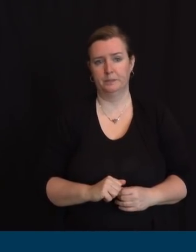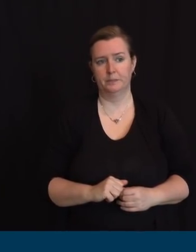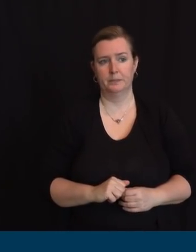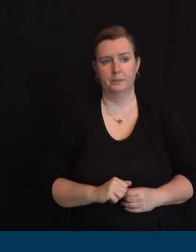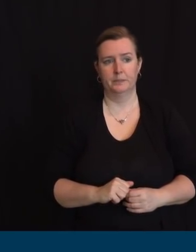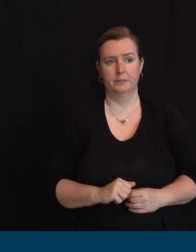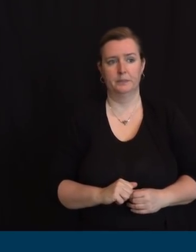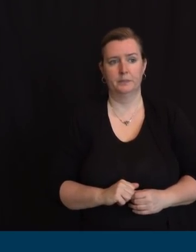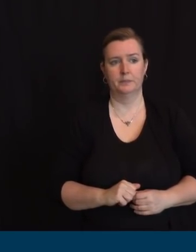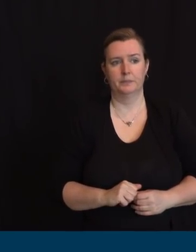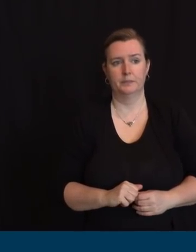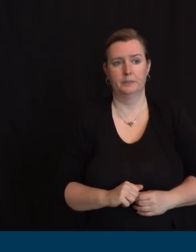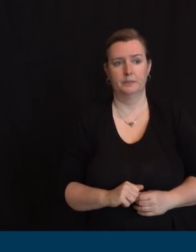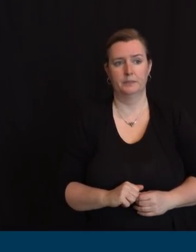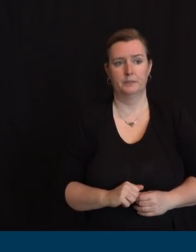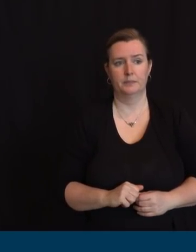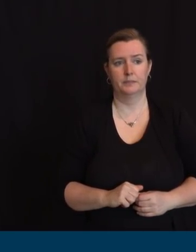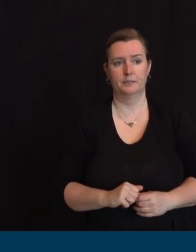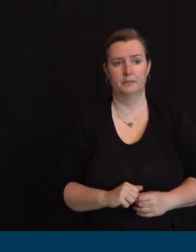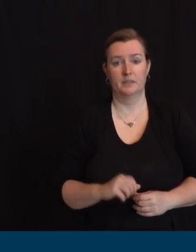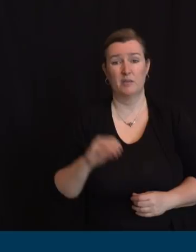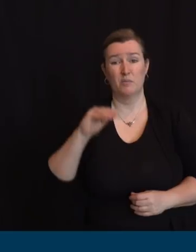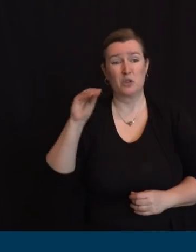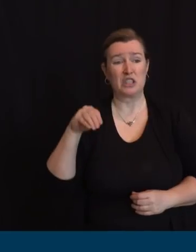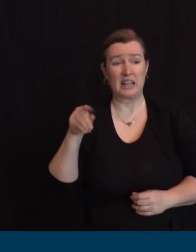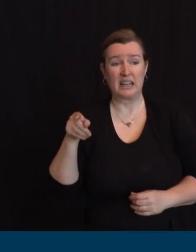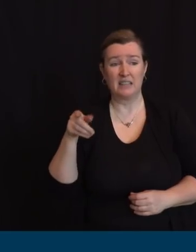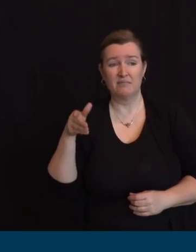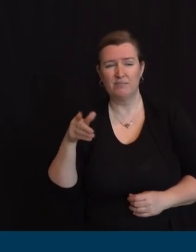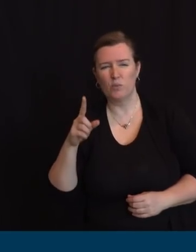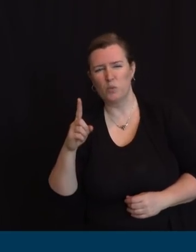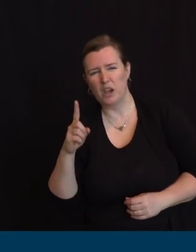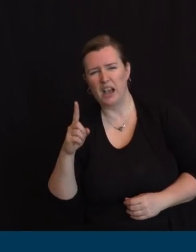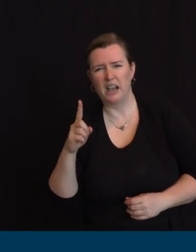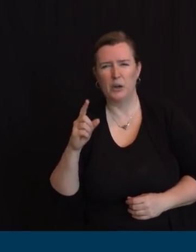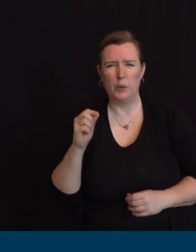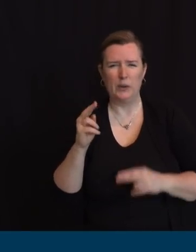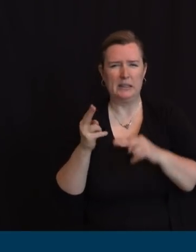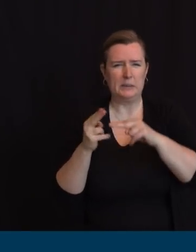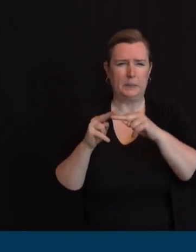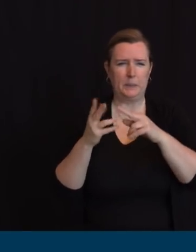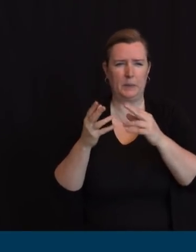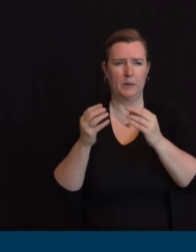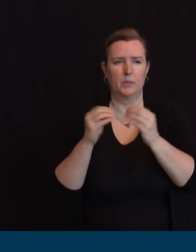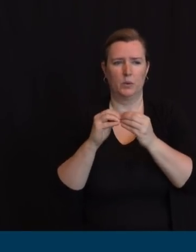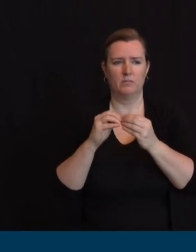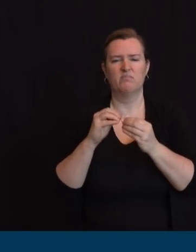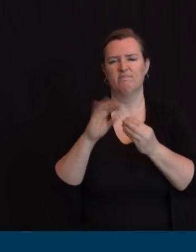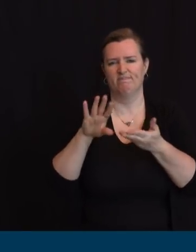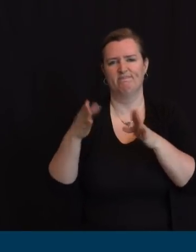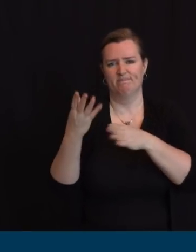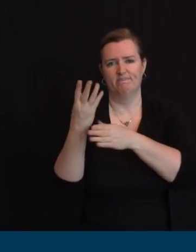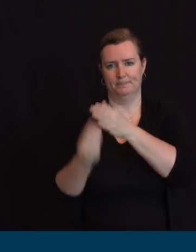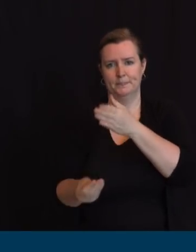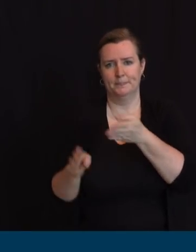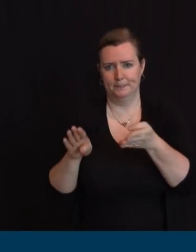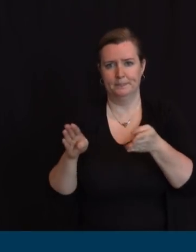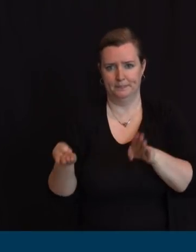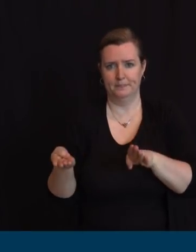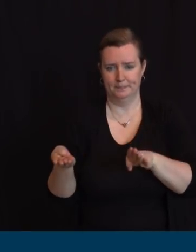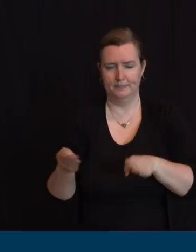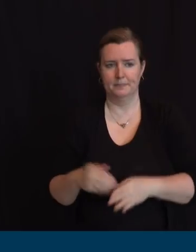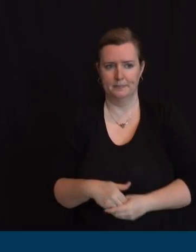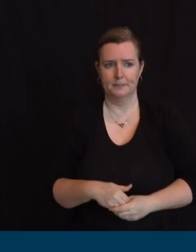become a fatality uh so the algorithms are a little bit different we look at all of them and as i've described they